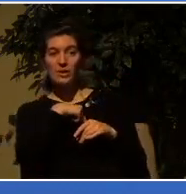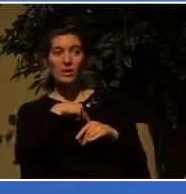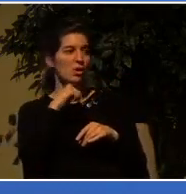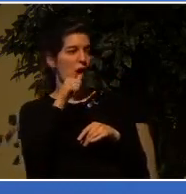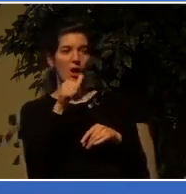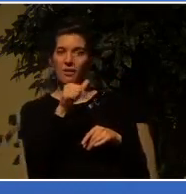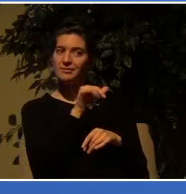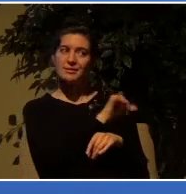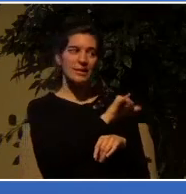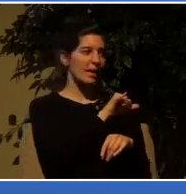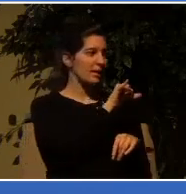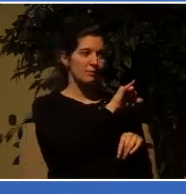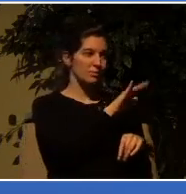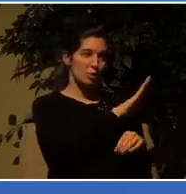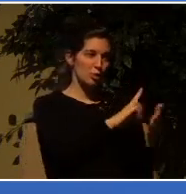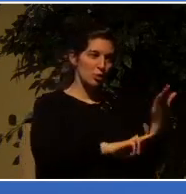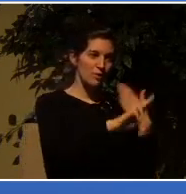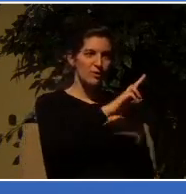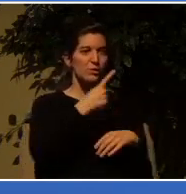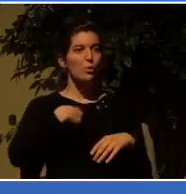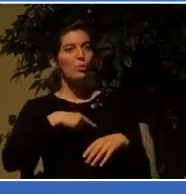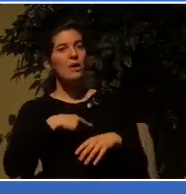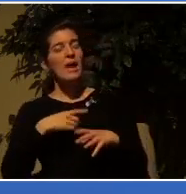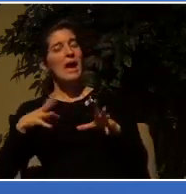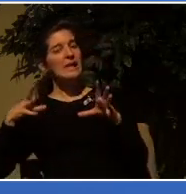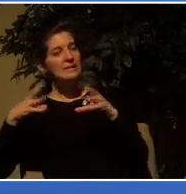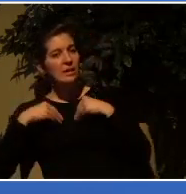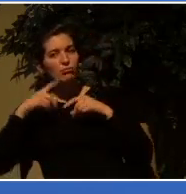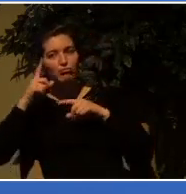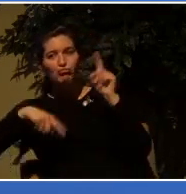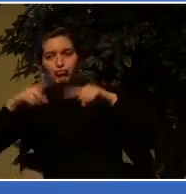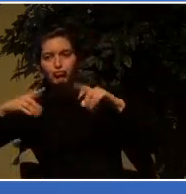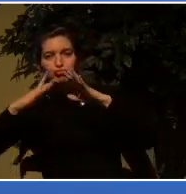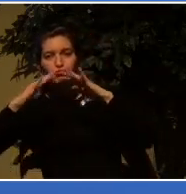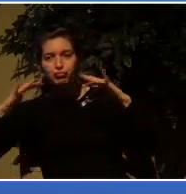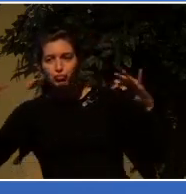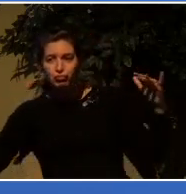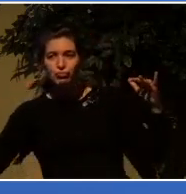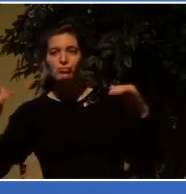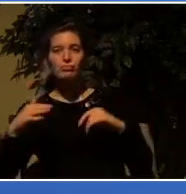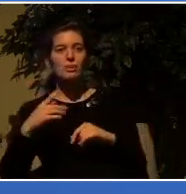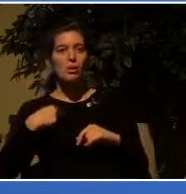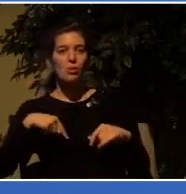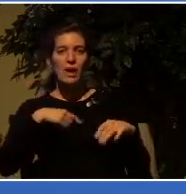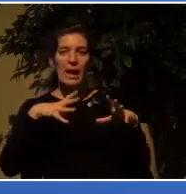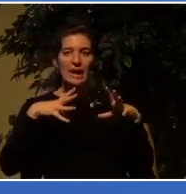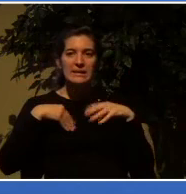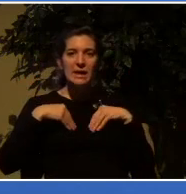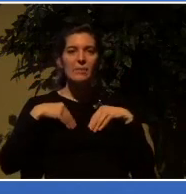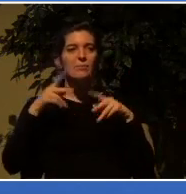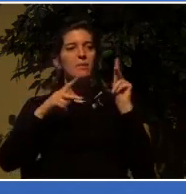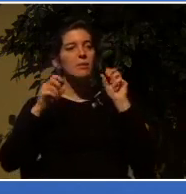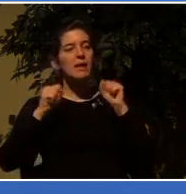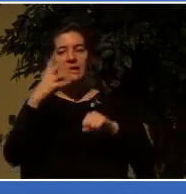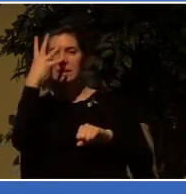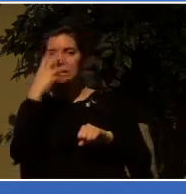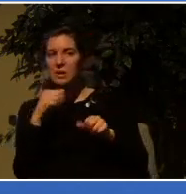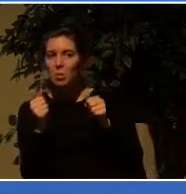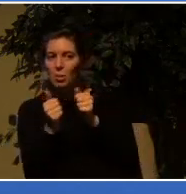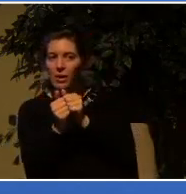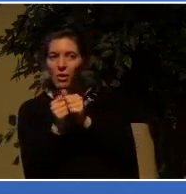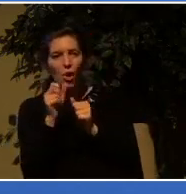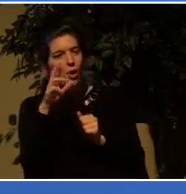diversity and the right of people to sleep with or marry whoever they